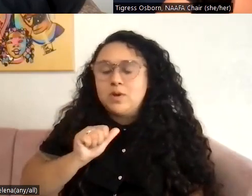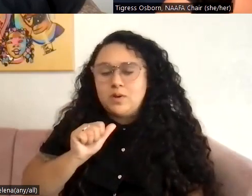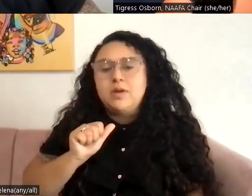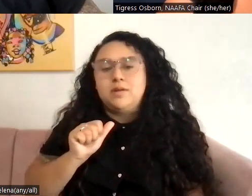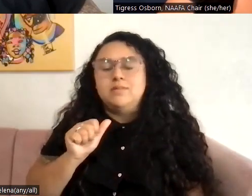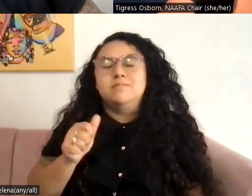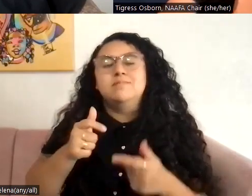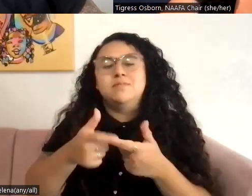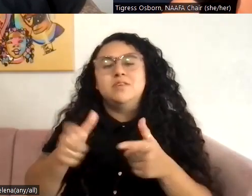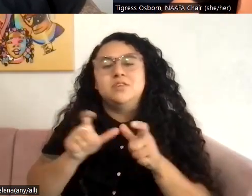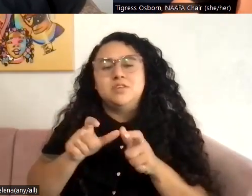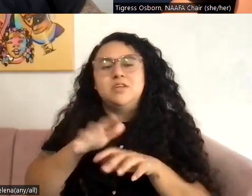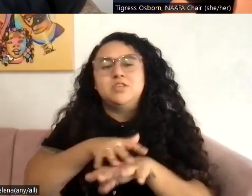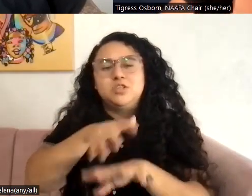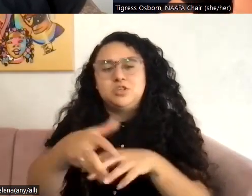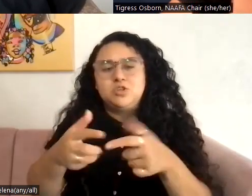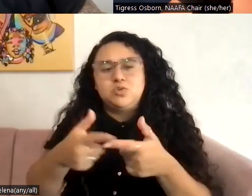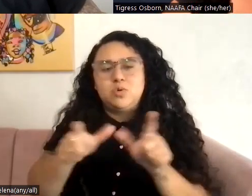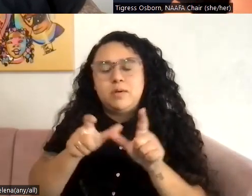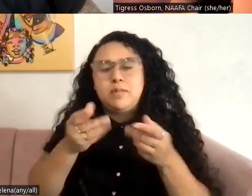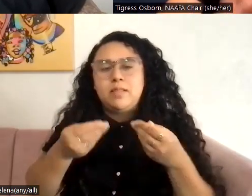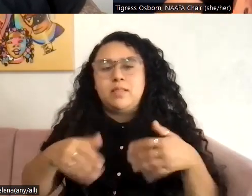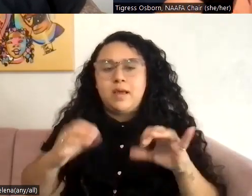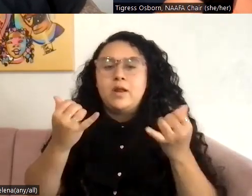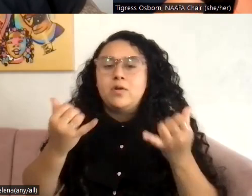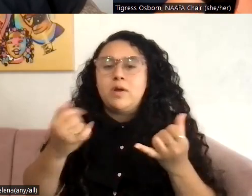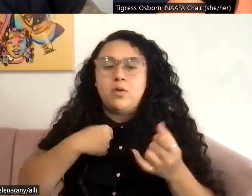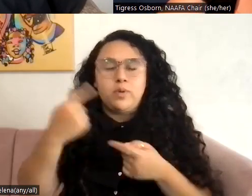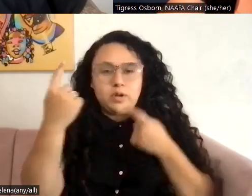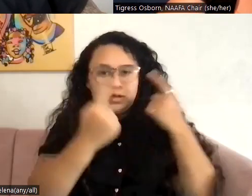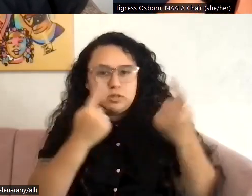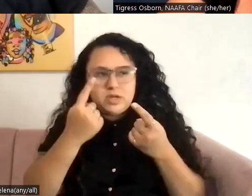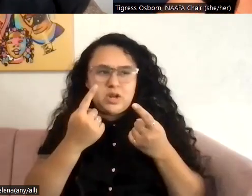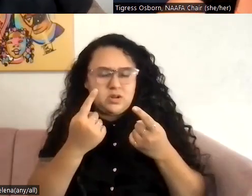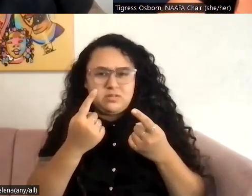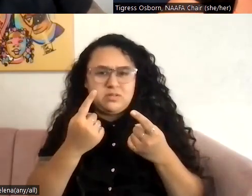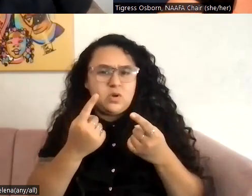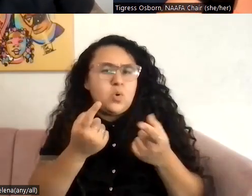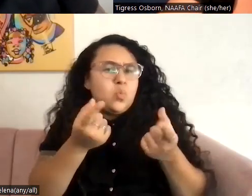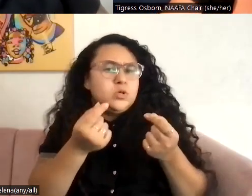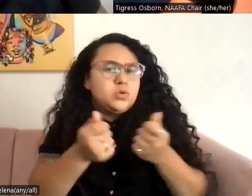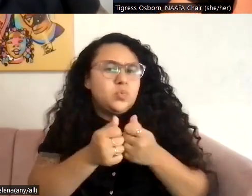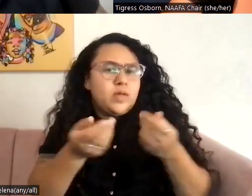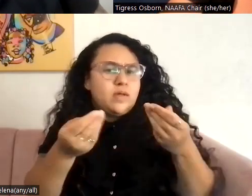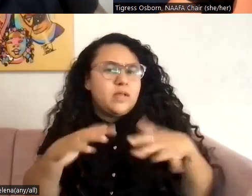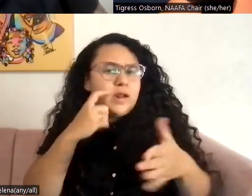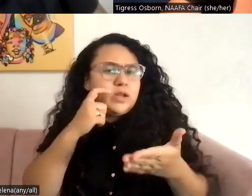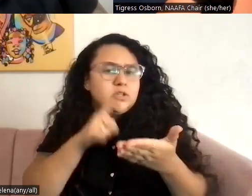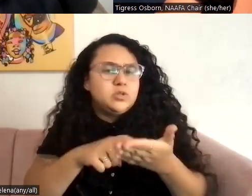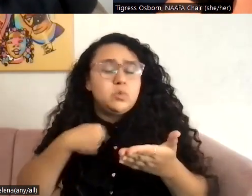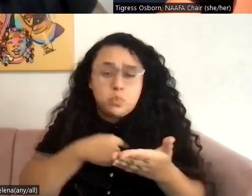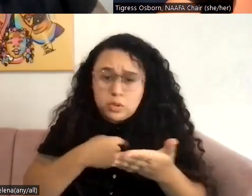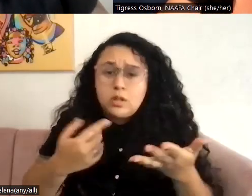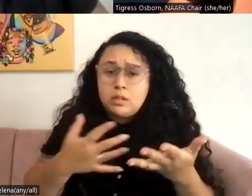to say to everyone who is watching us today that we are in the process of considering the practice of land acknowledgements. We like to acknowledge